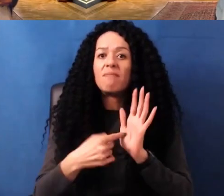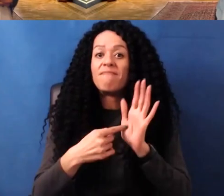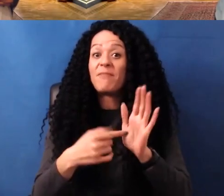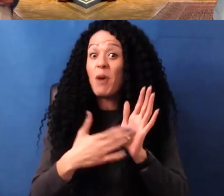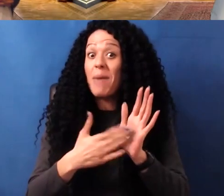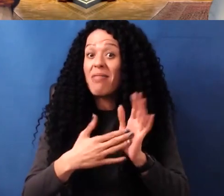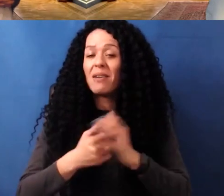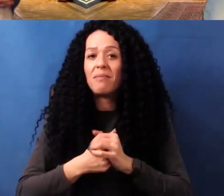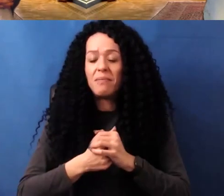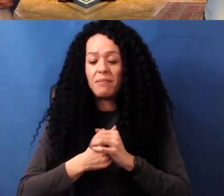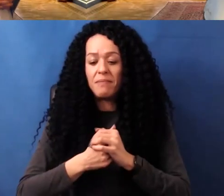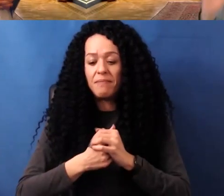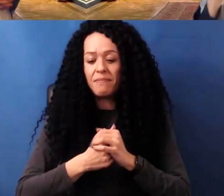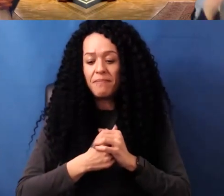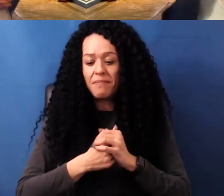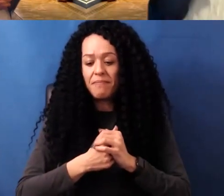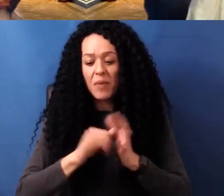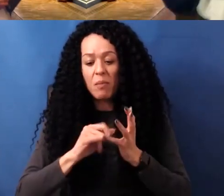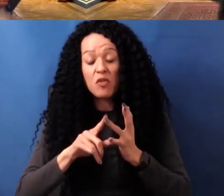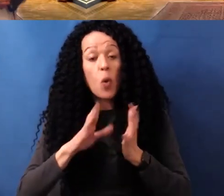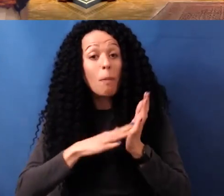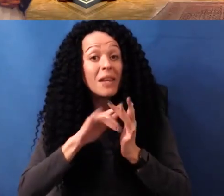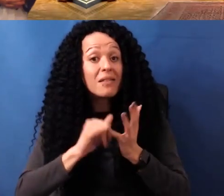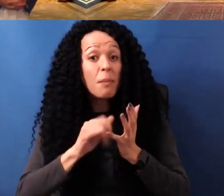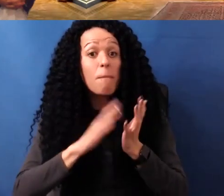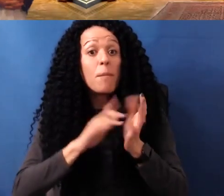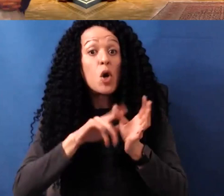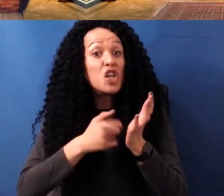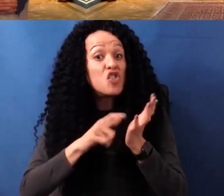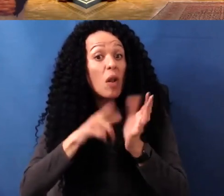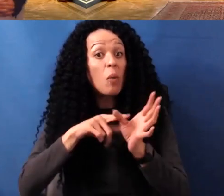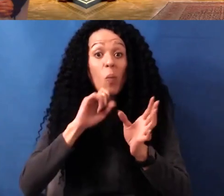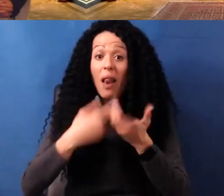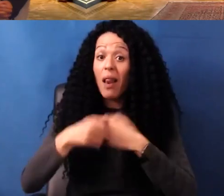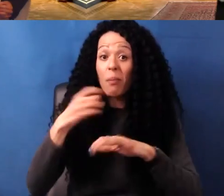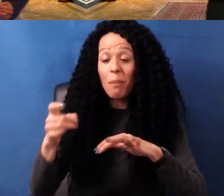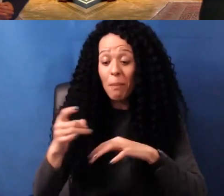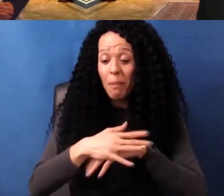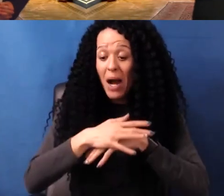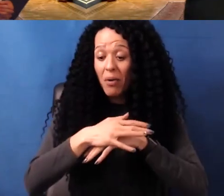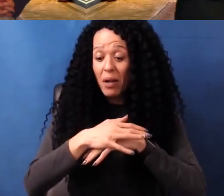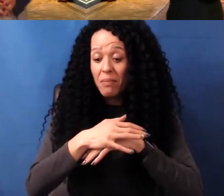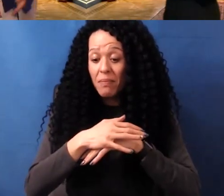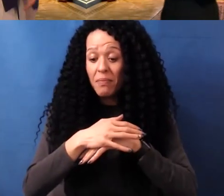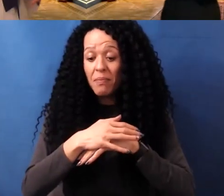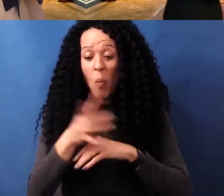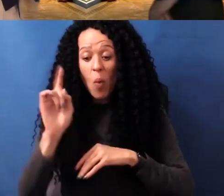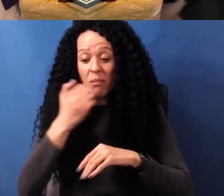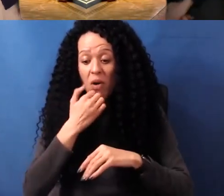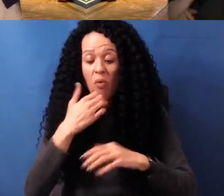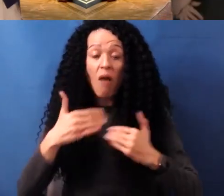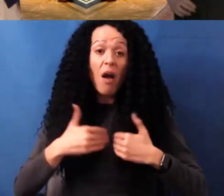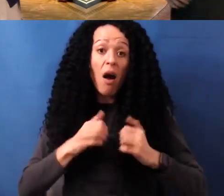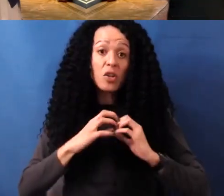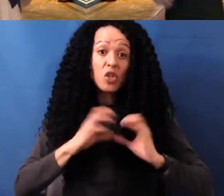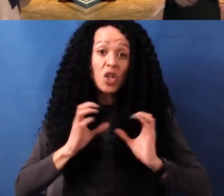Oh, Miss Myrtle is going to marry, what a number